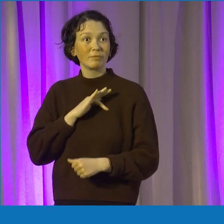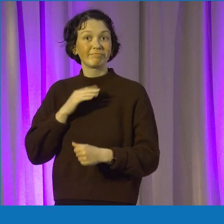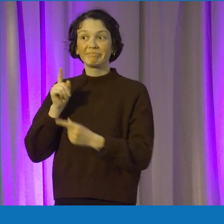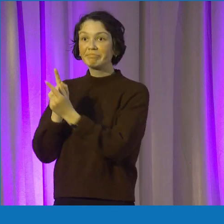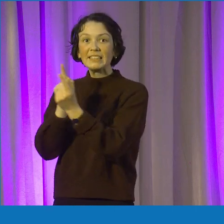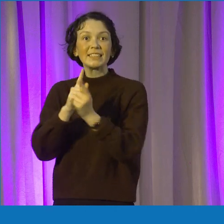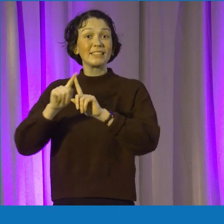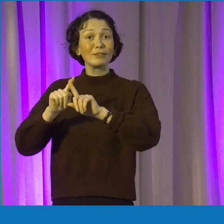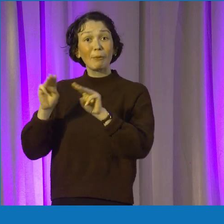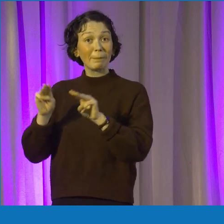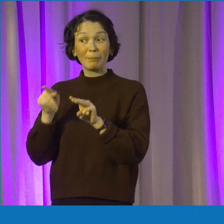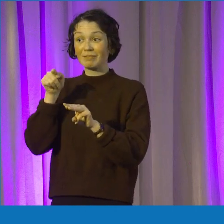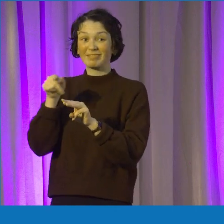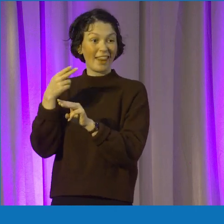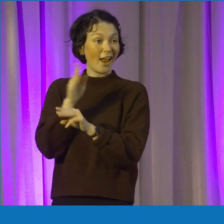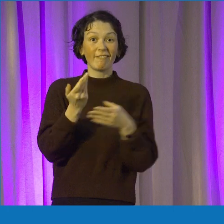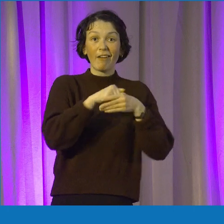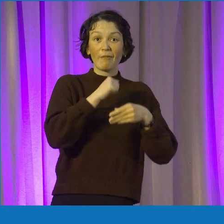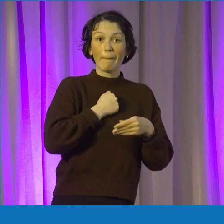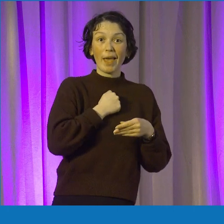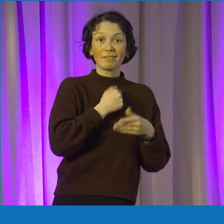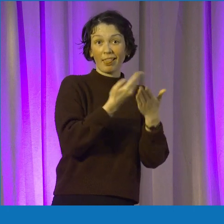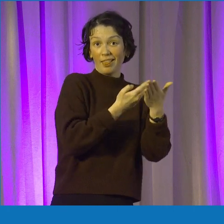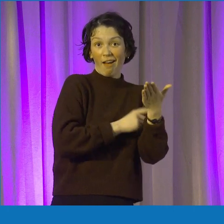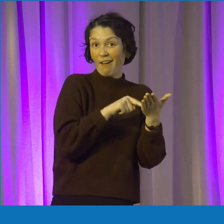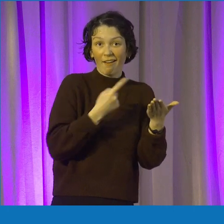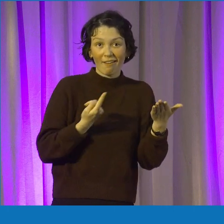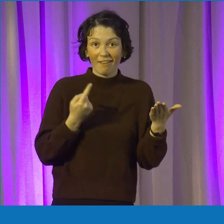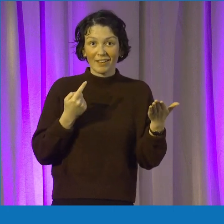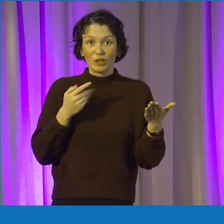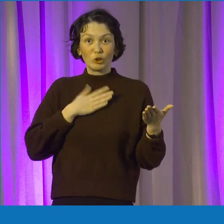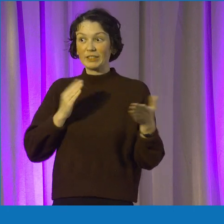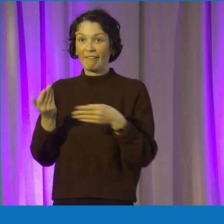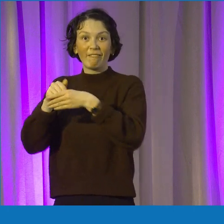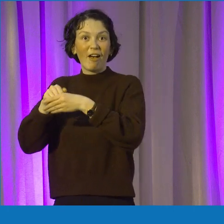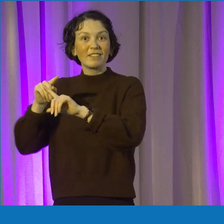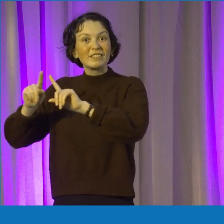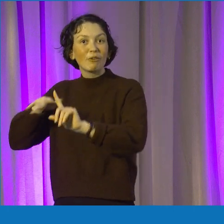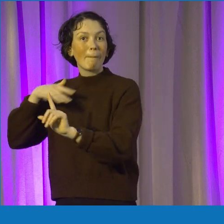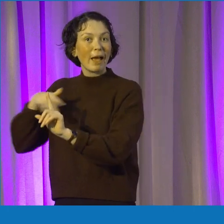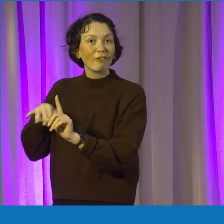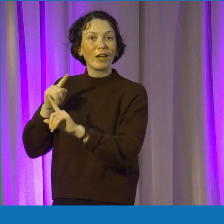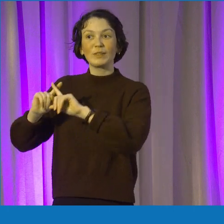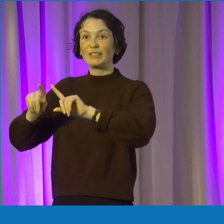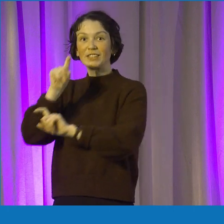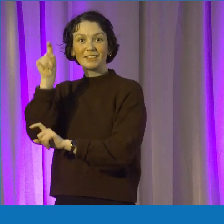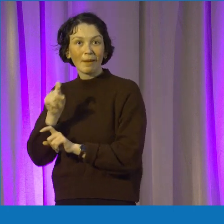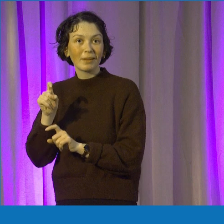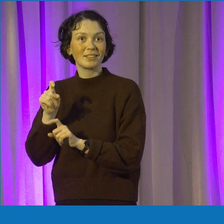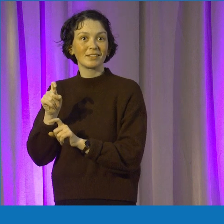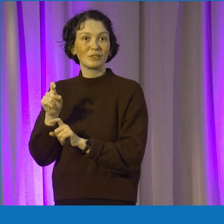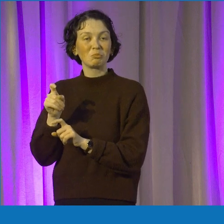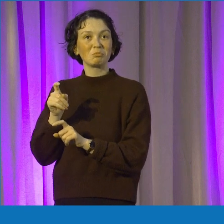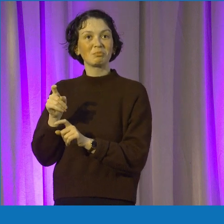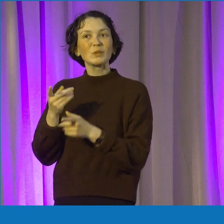who aren't in my course and meeting a wider range of people has been really great as well. So yeah, those kind of things are what you